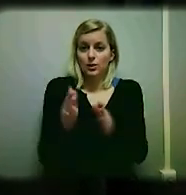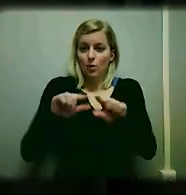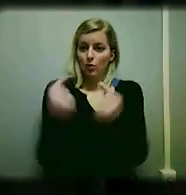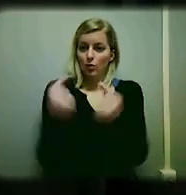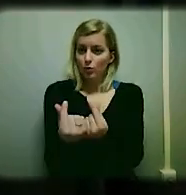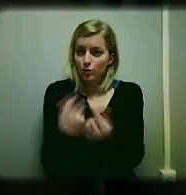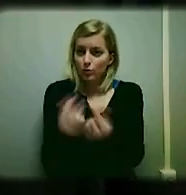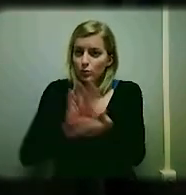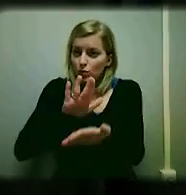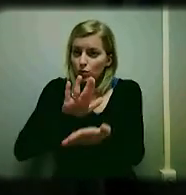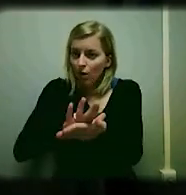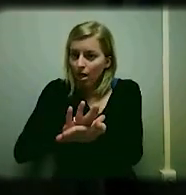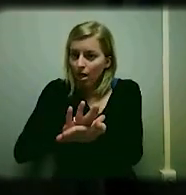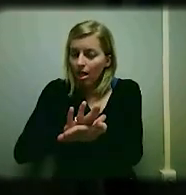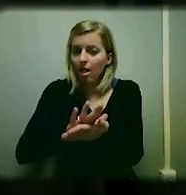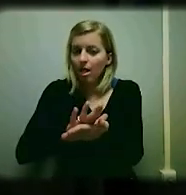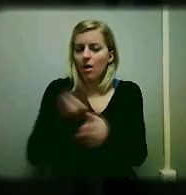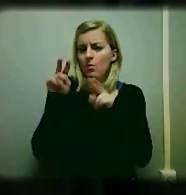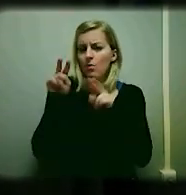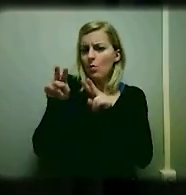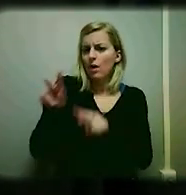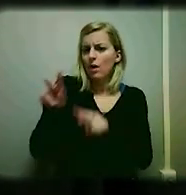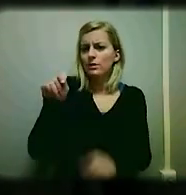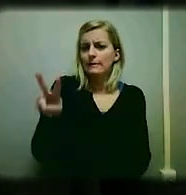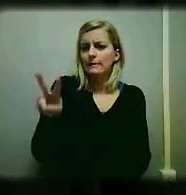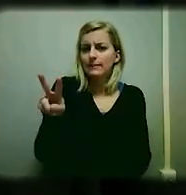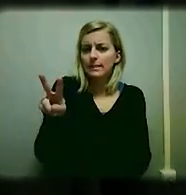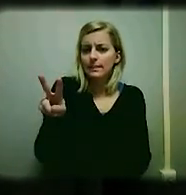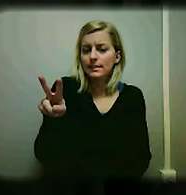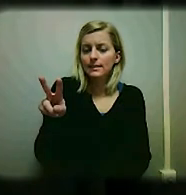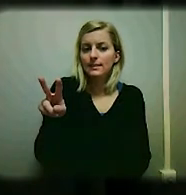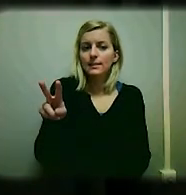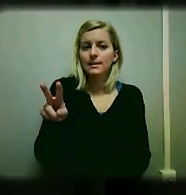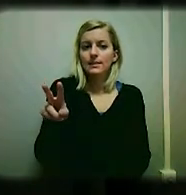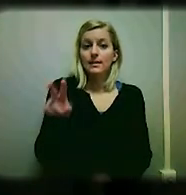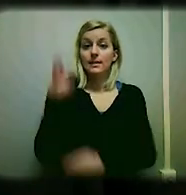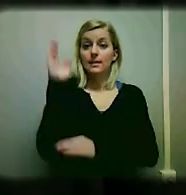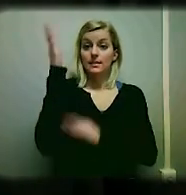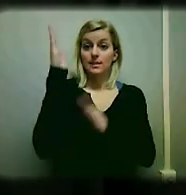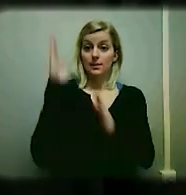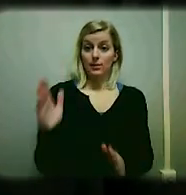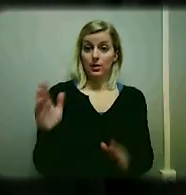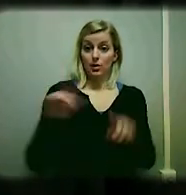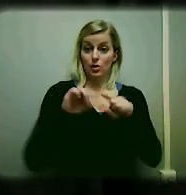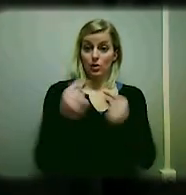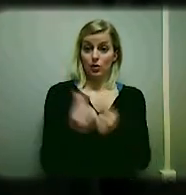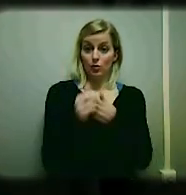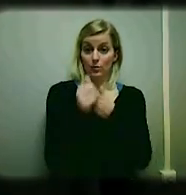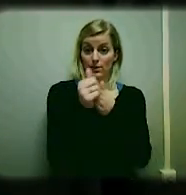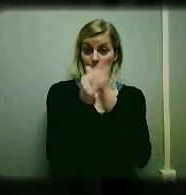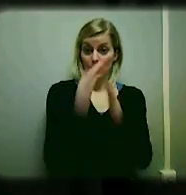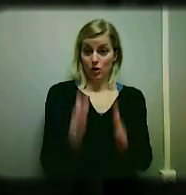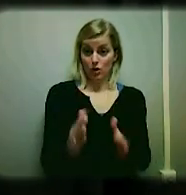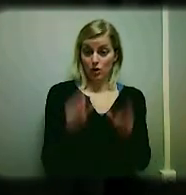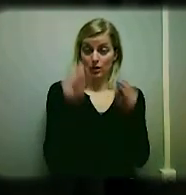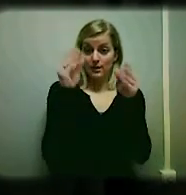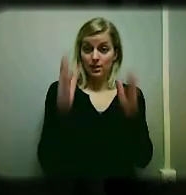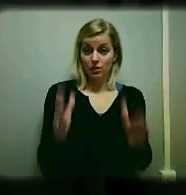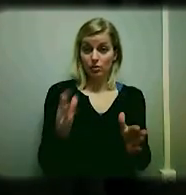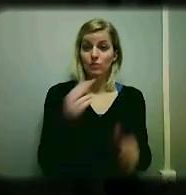while watching television, when the teacher, main speaker, or group leader has a soft voice or is hard of hearing,